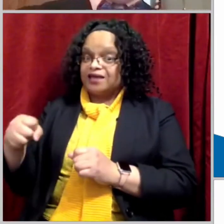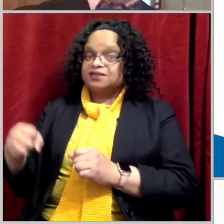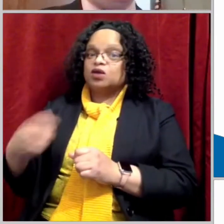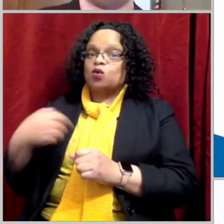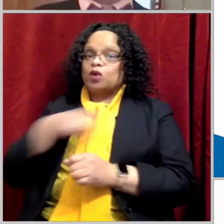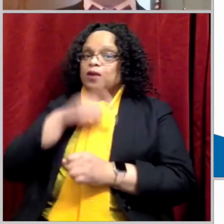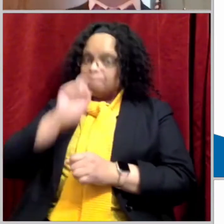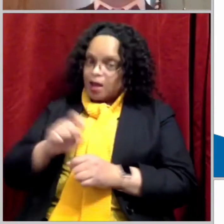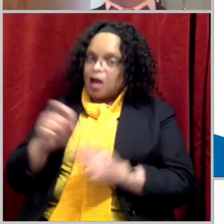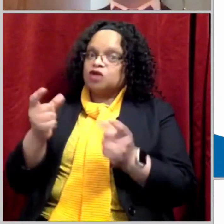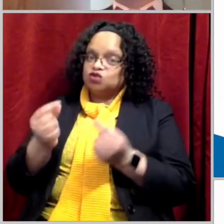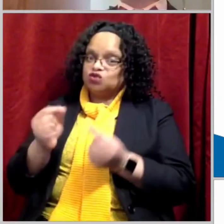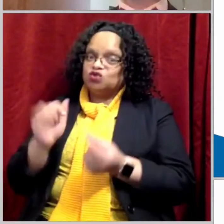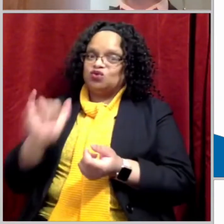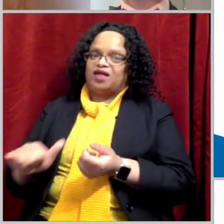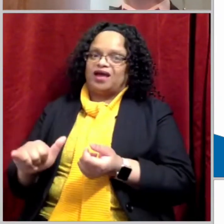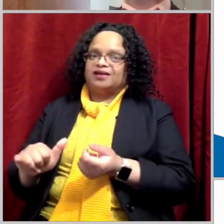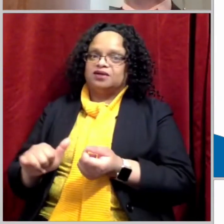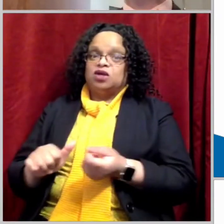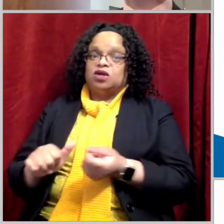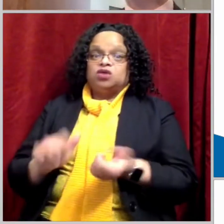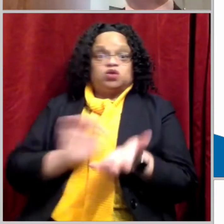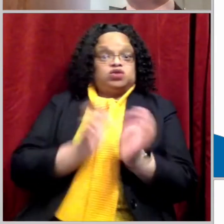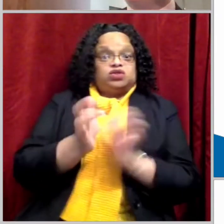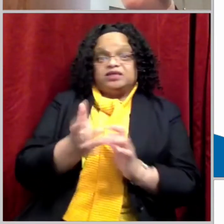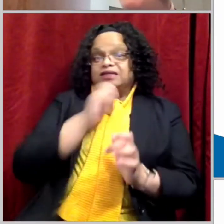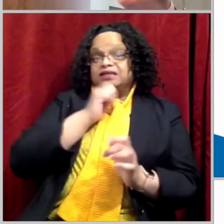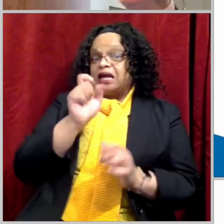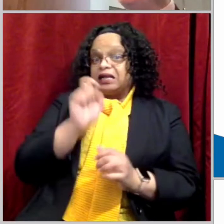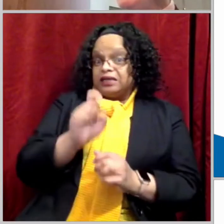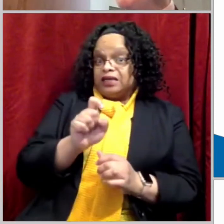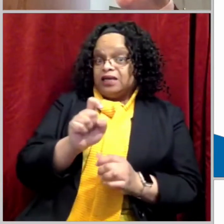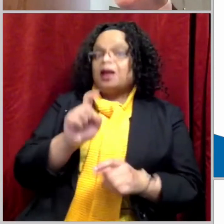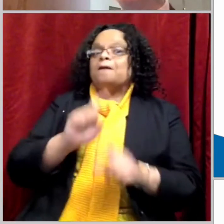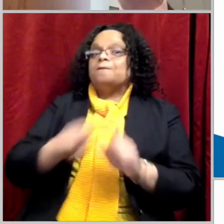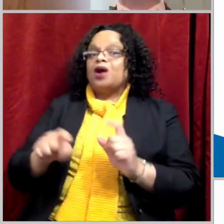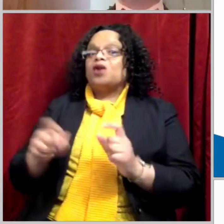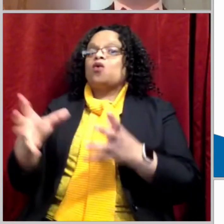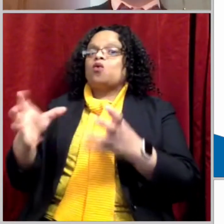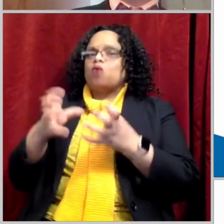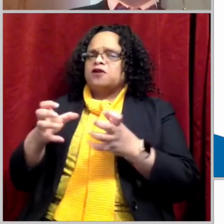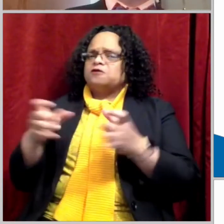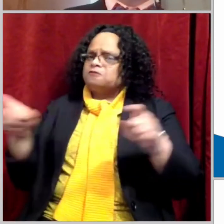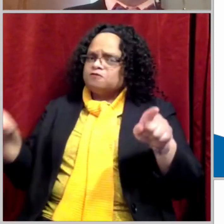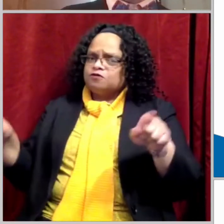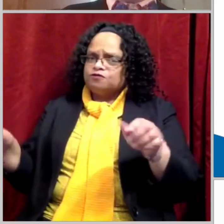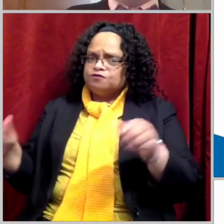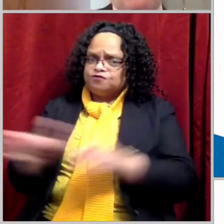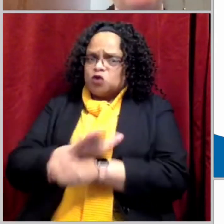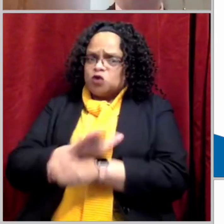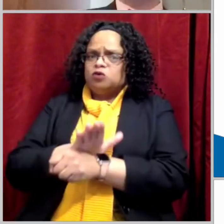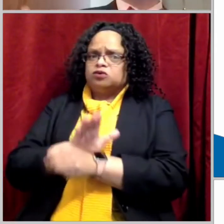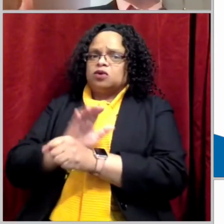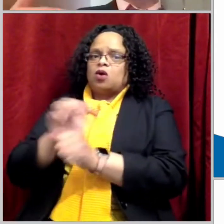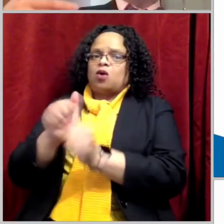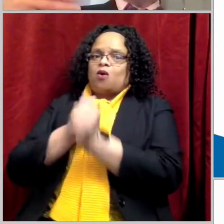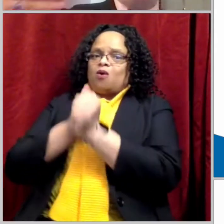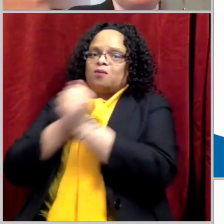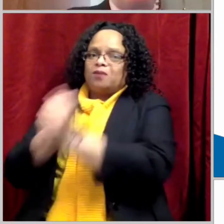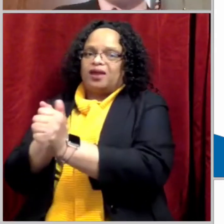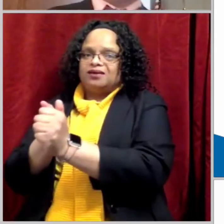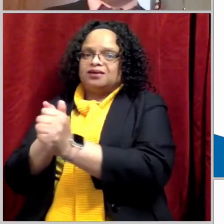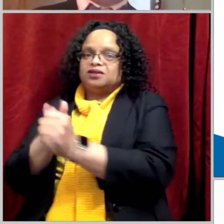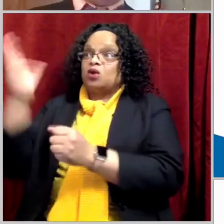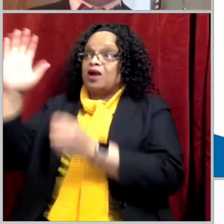had a need for the baptism, we see him wanting to be in full compliance and wanting to